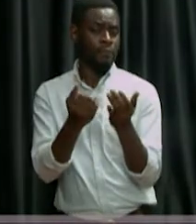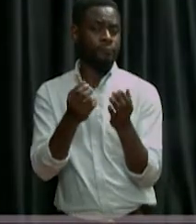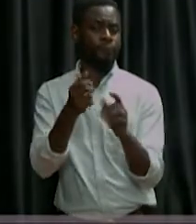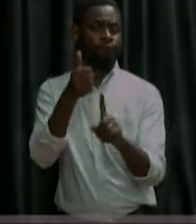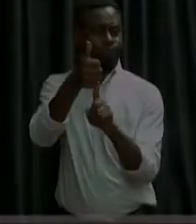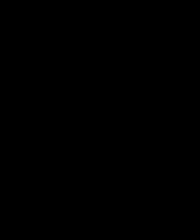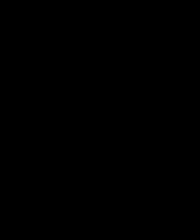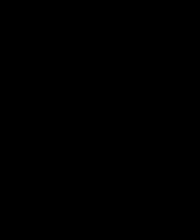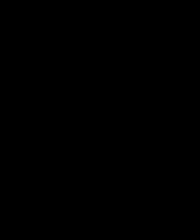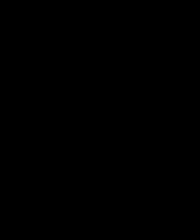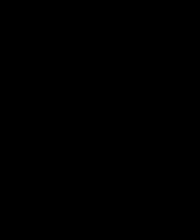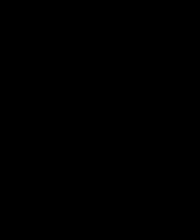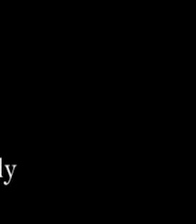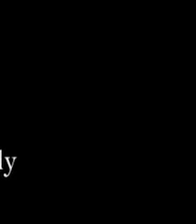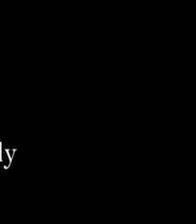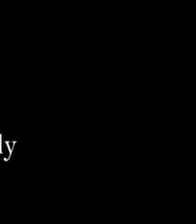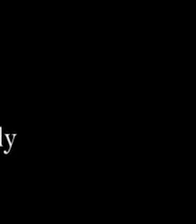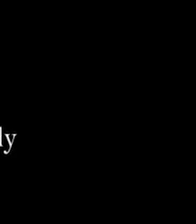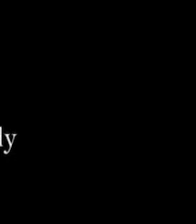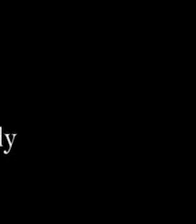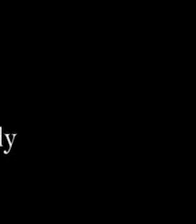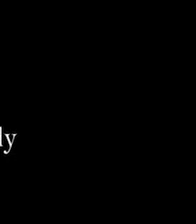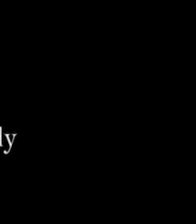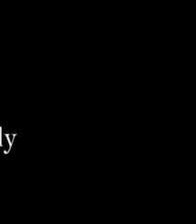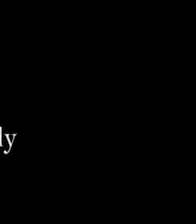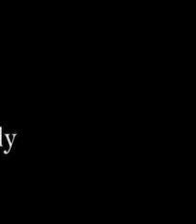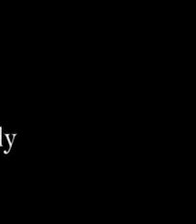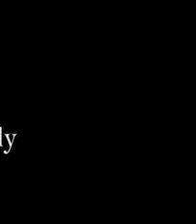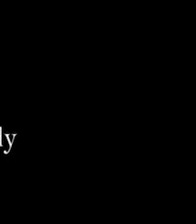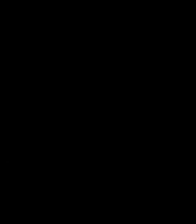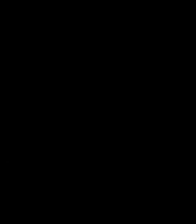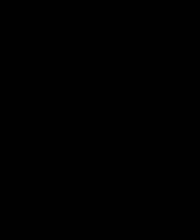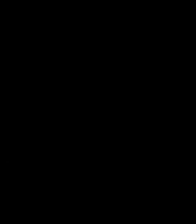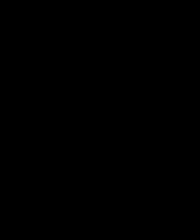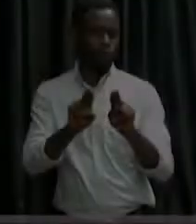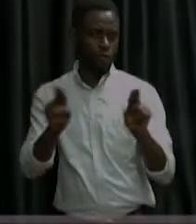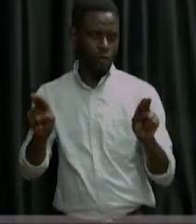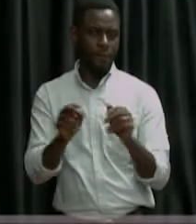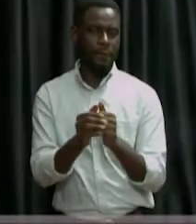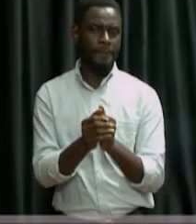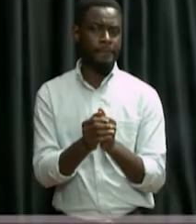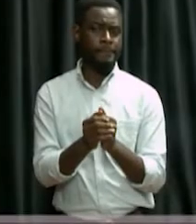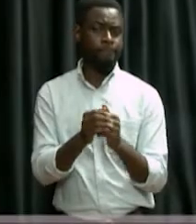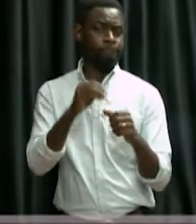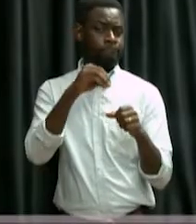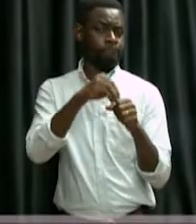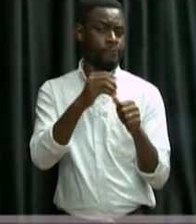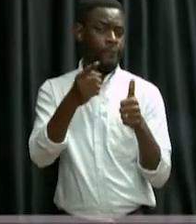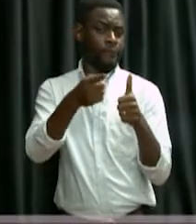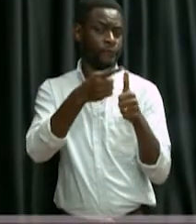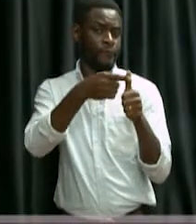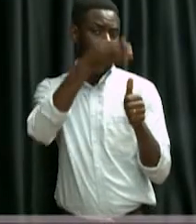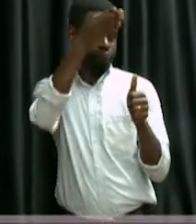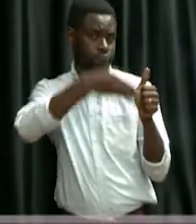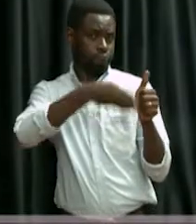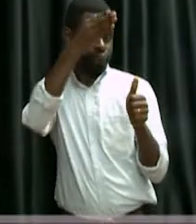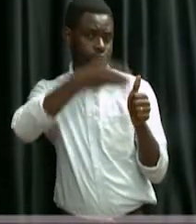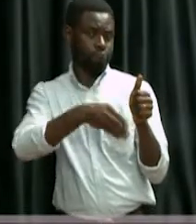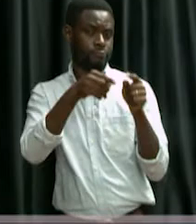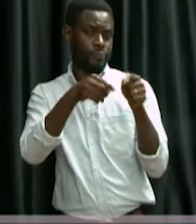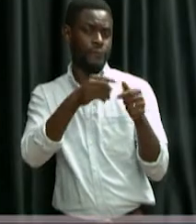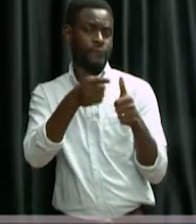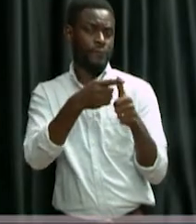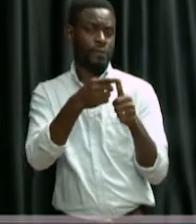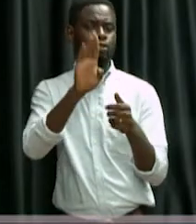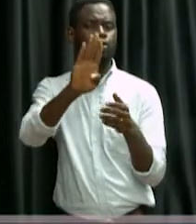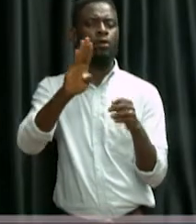your business as the case study for the new normal. So, in the first column, write down